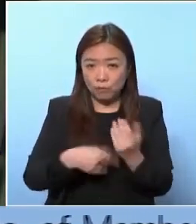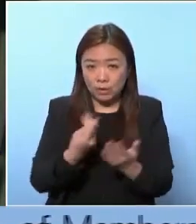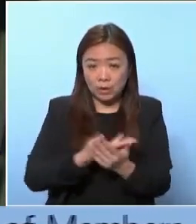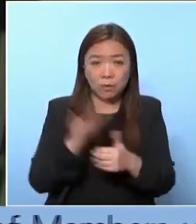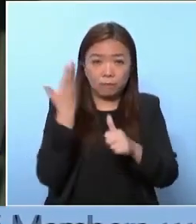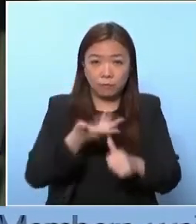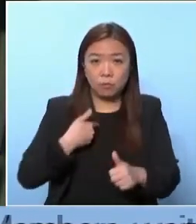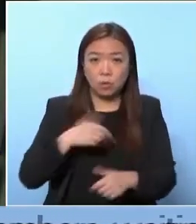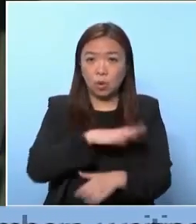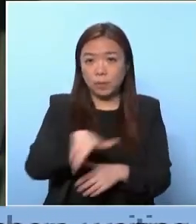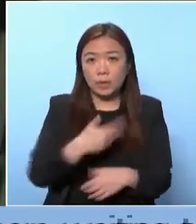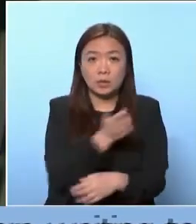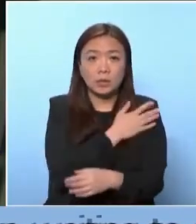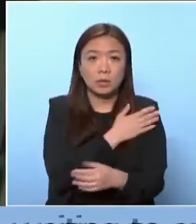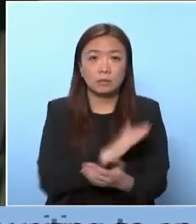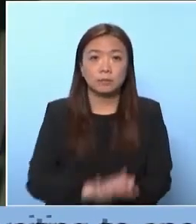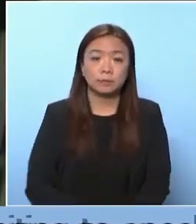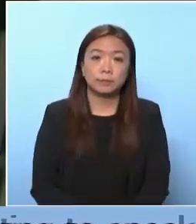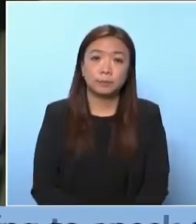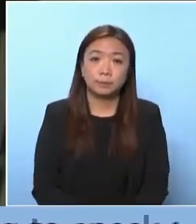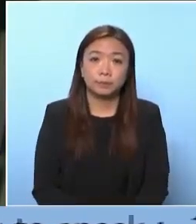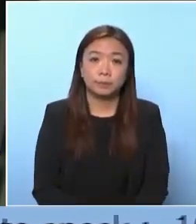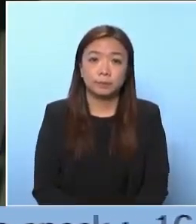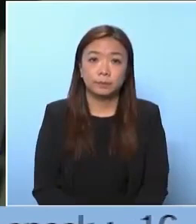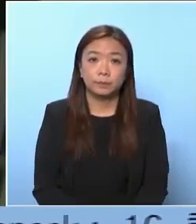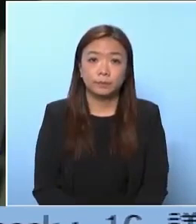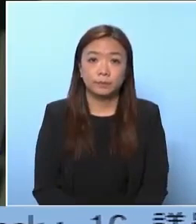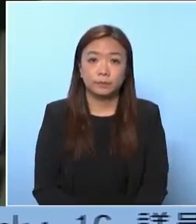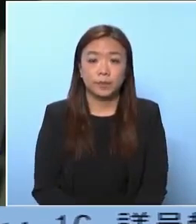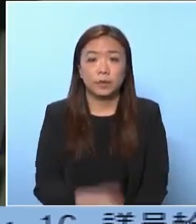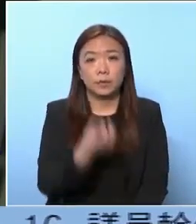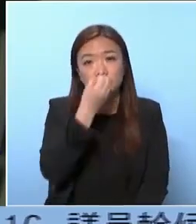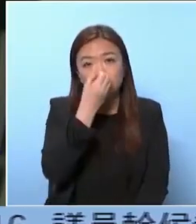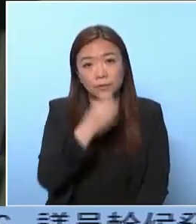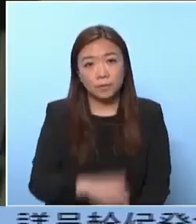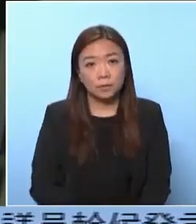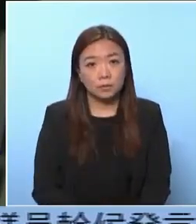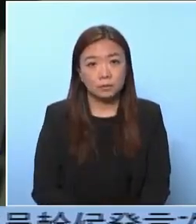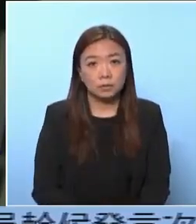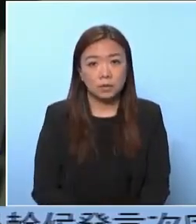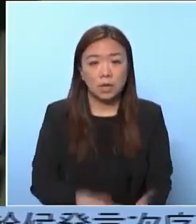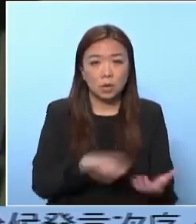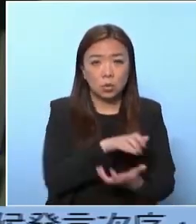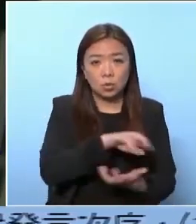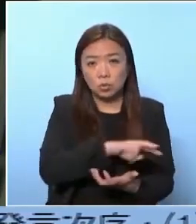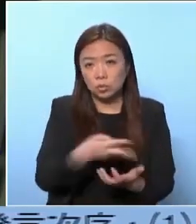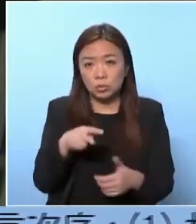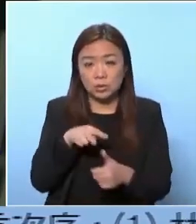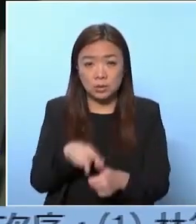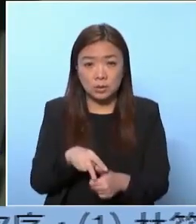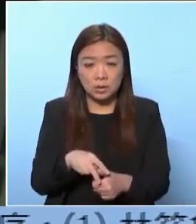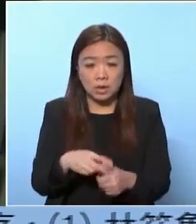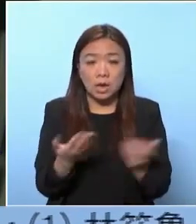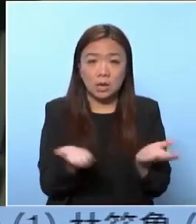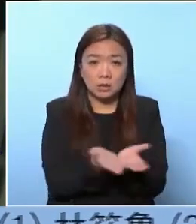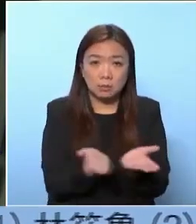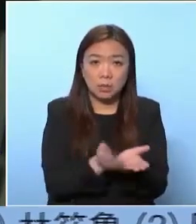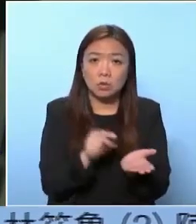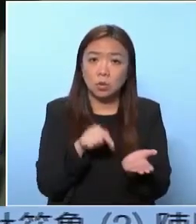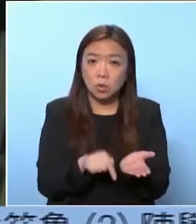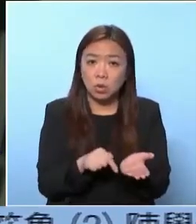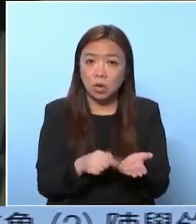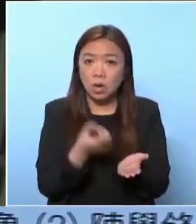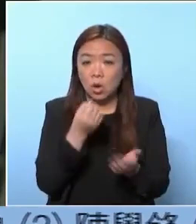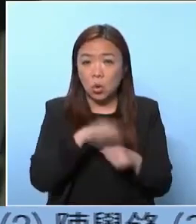of normalcy in Hong Kong society is a testament to the effective implementation of the Hong Kong National